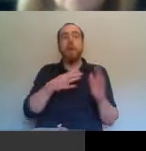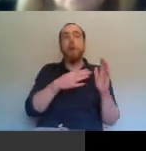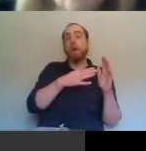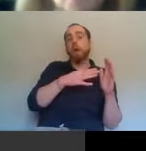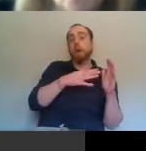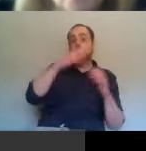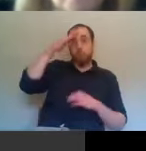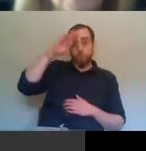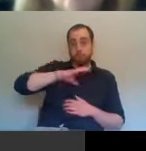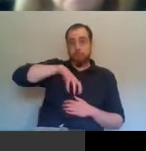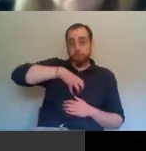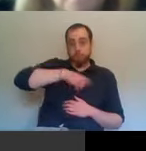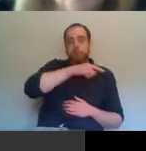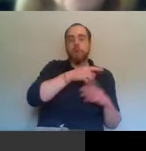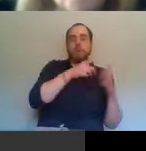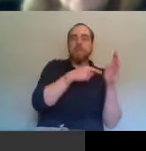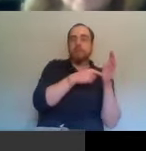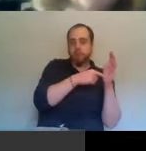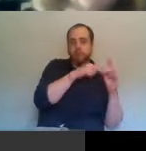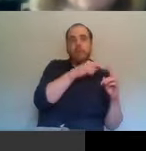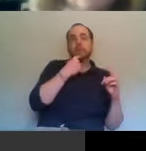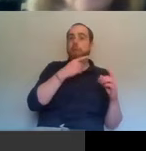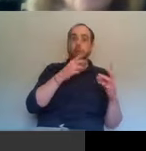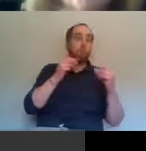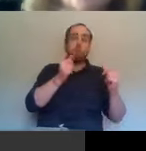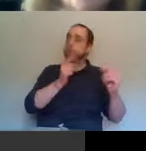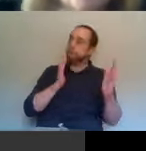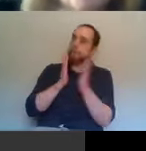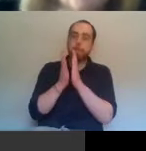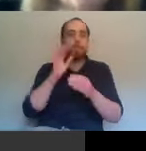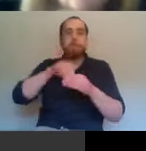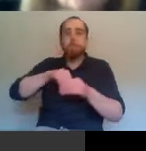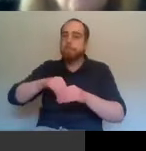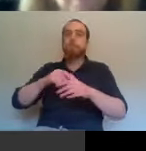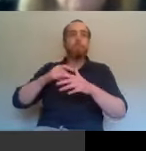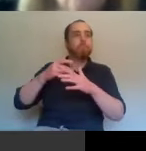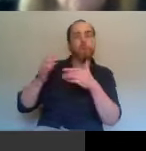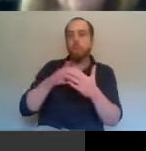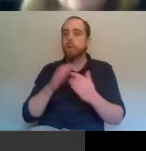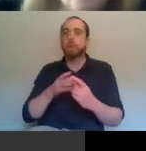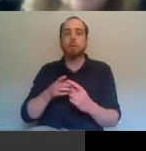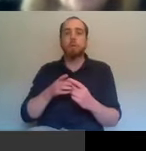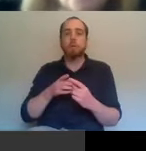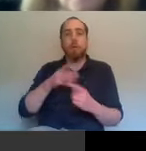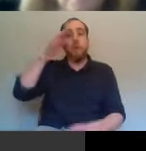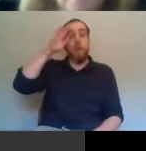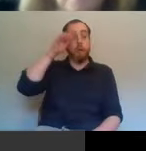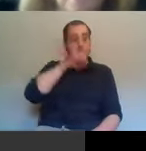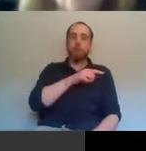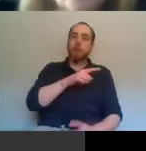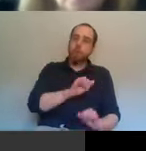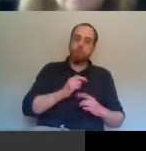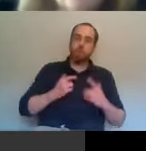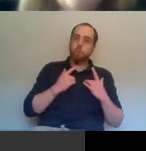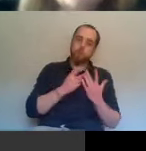to make sure that that was addressed and the, the Irish position on this was very, very clear cut, uh,